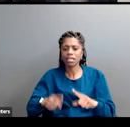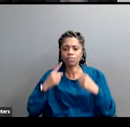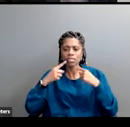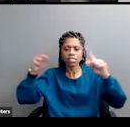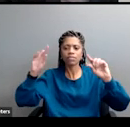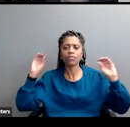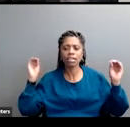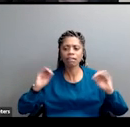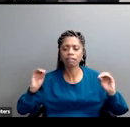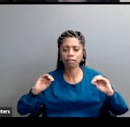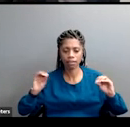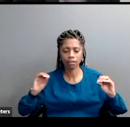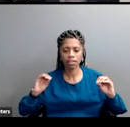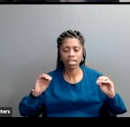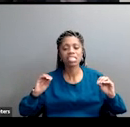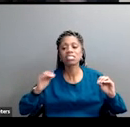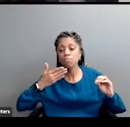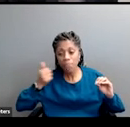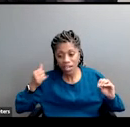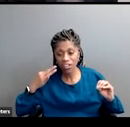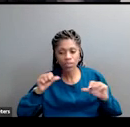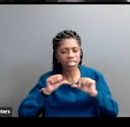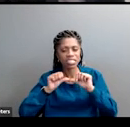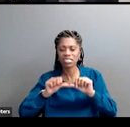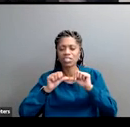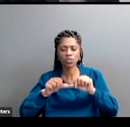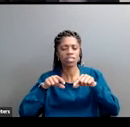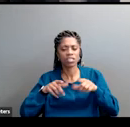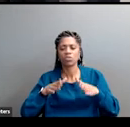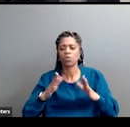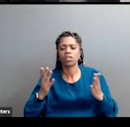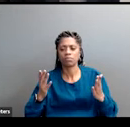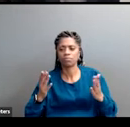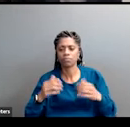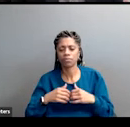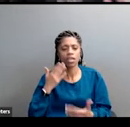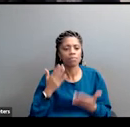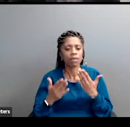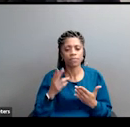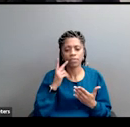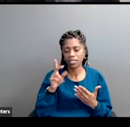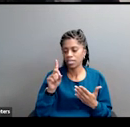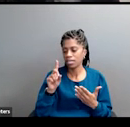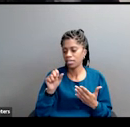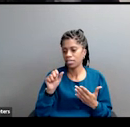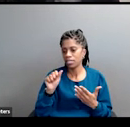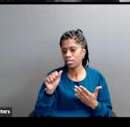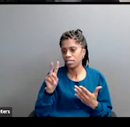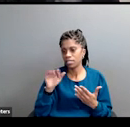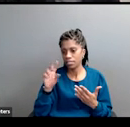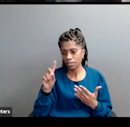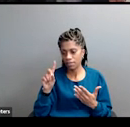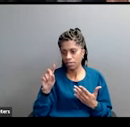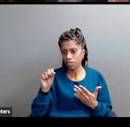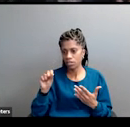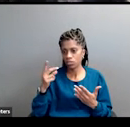therefore, and you might hear this argument in terms of popularism from someone like David Shore. You might hear it in the philanthropic